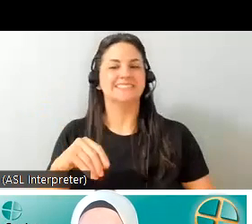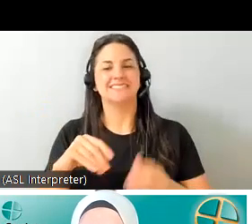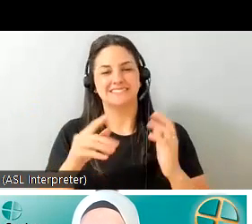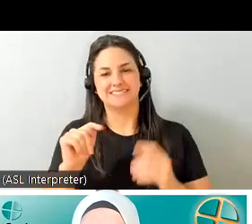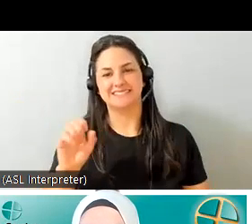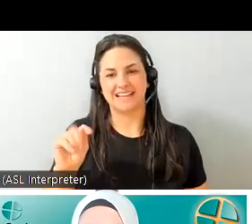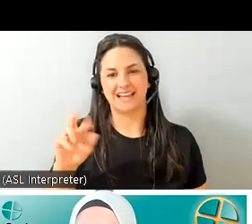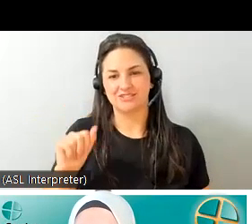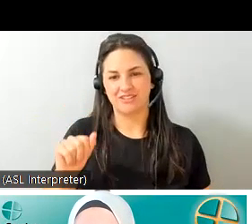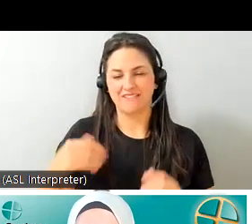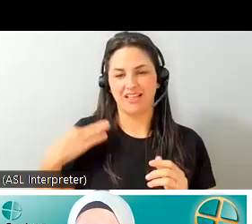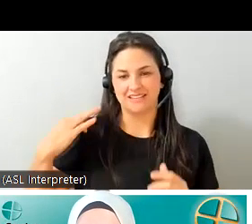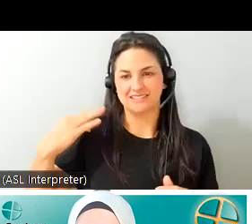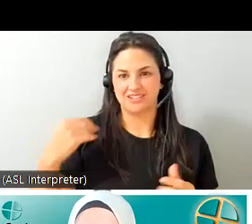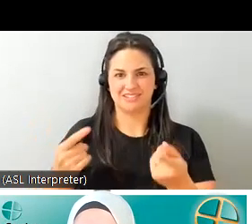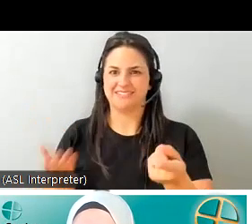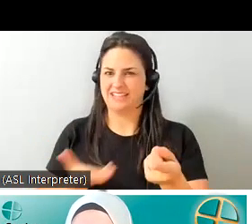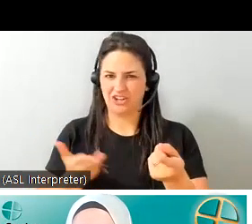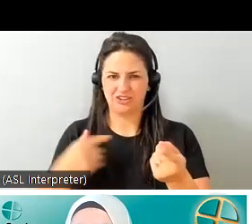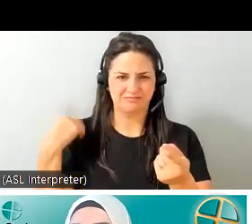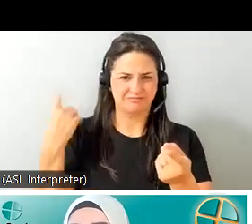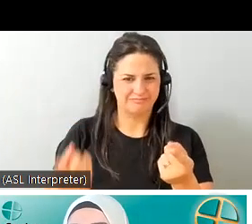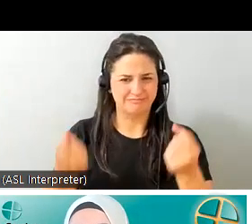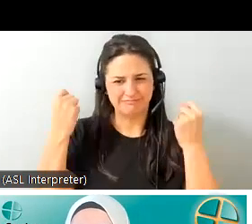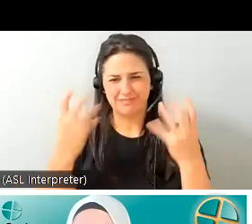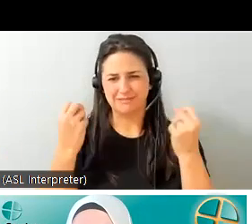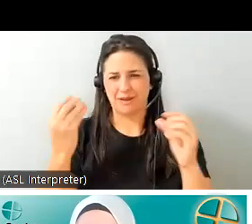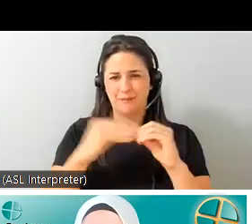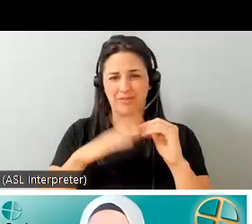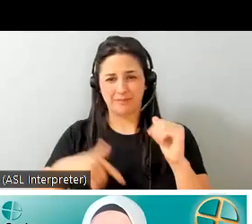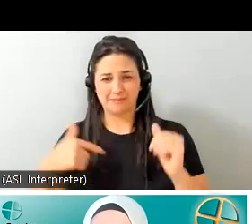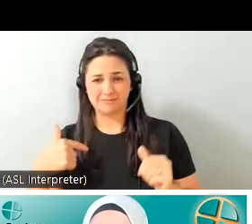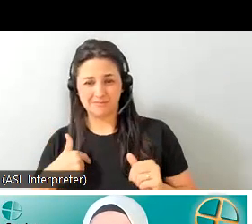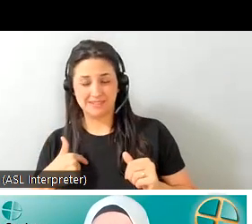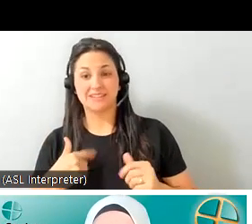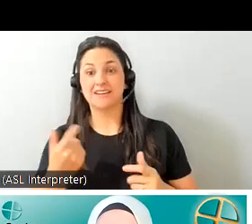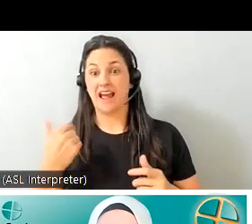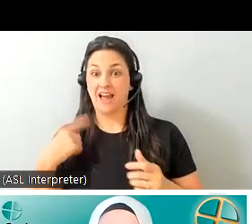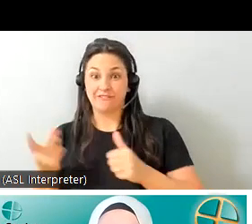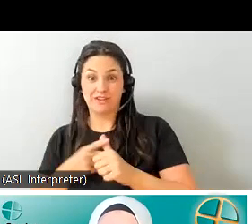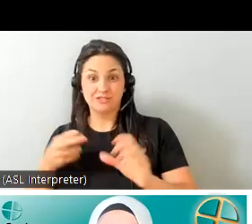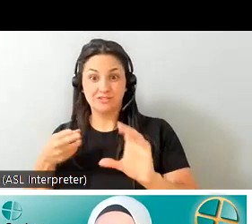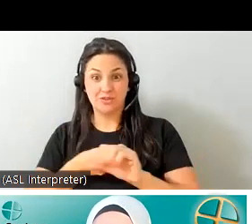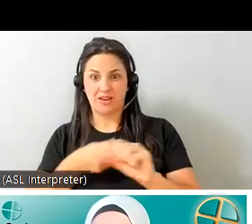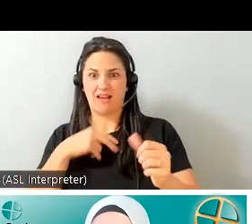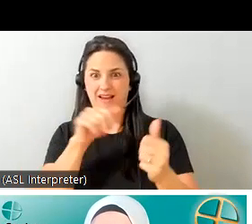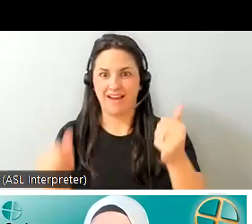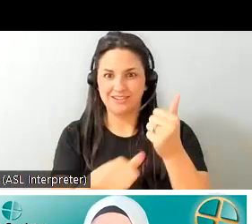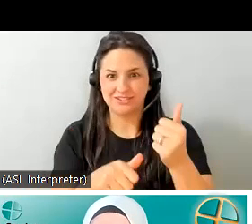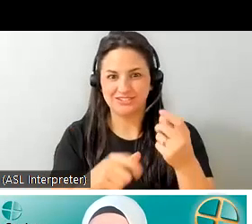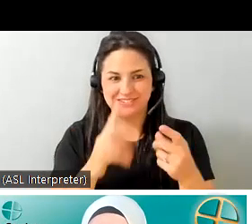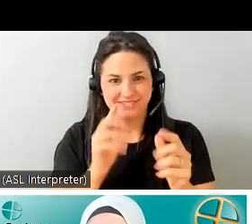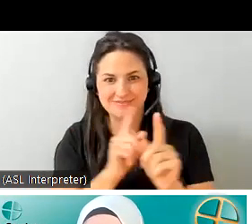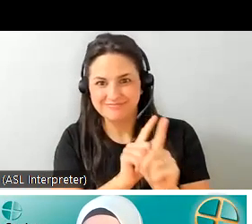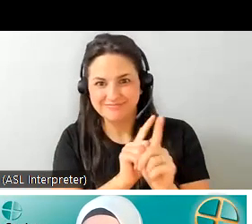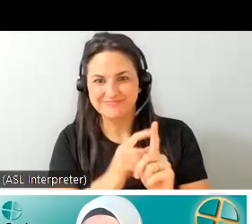has been here way longer than i am and at one point i was kind of under his wing when i started volunteering with tetra um so scott